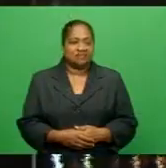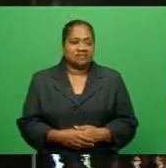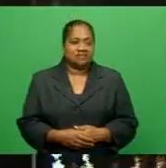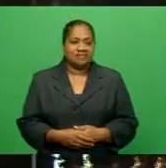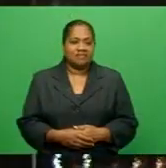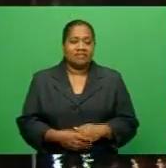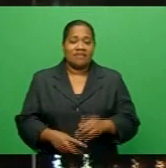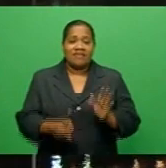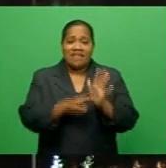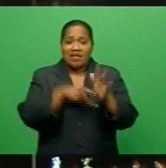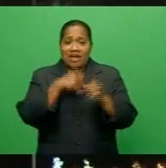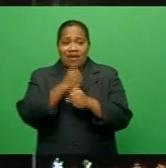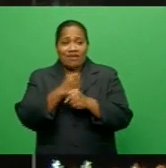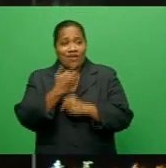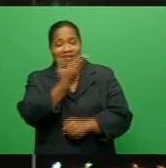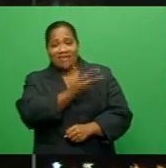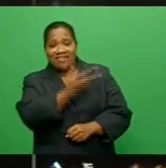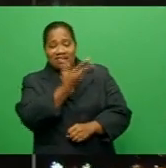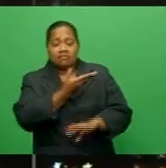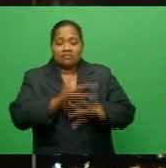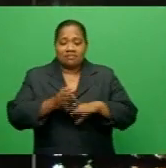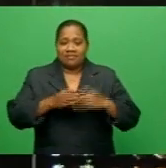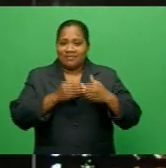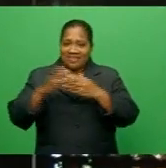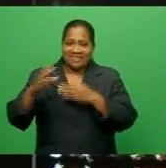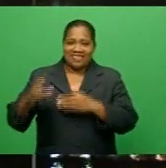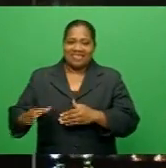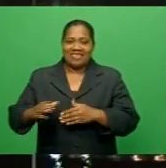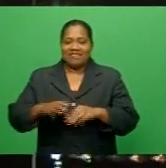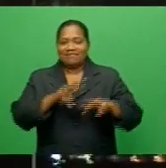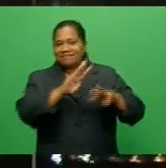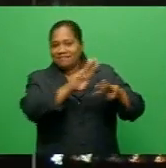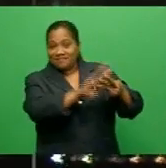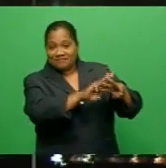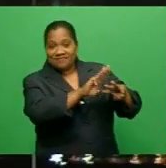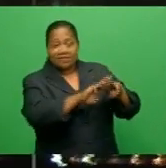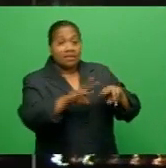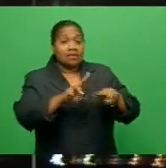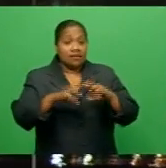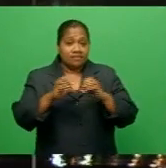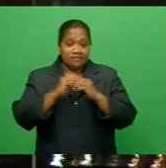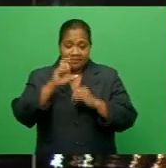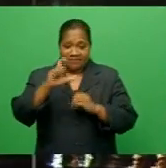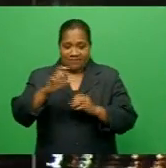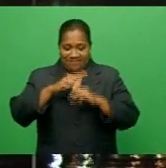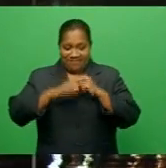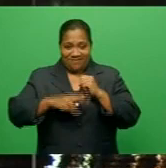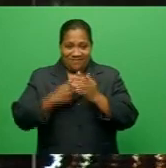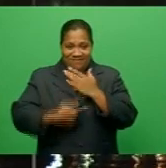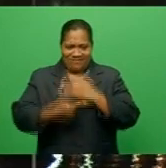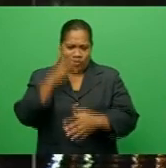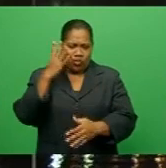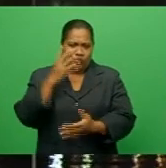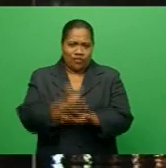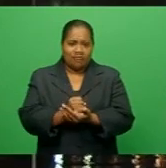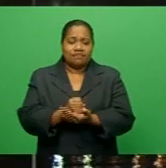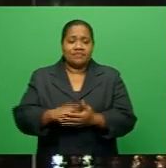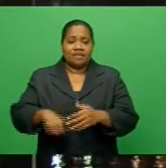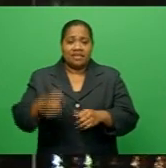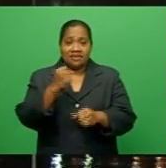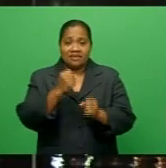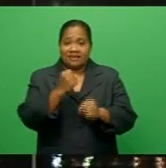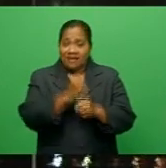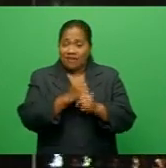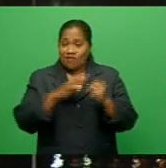Viliyame Nga Voka is the new leader of the Social Democratic Liberal Party. FBC News can confirm that Nga Voka will be announced as the party